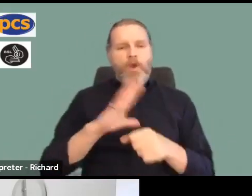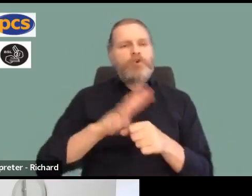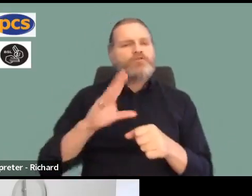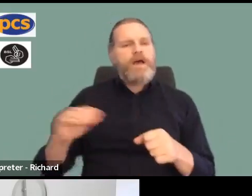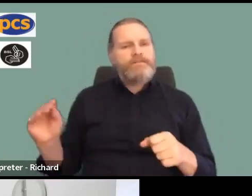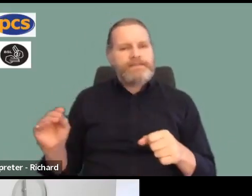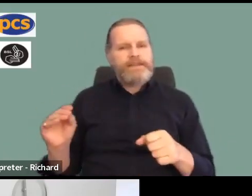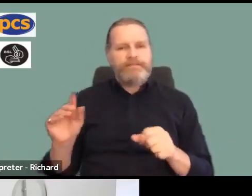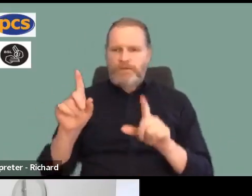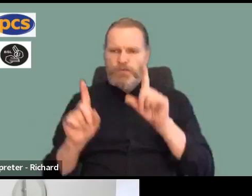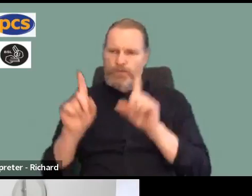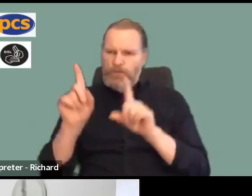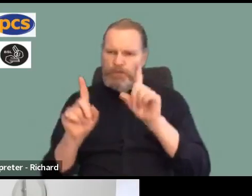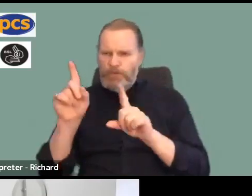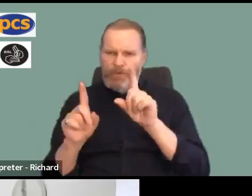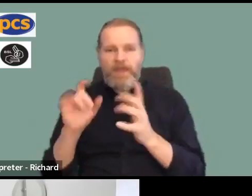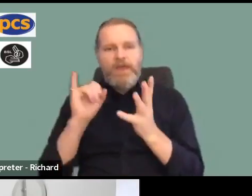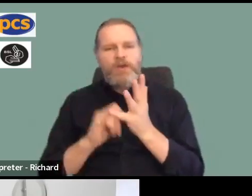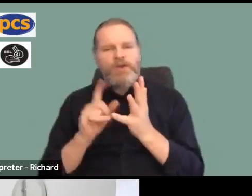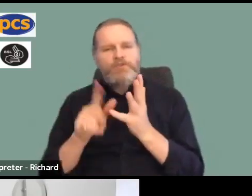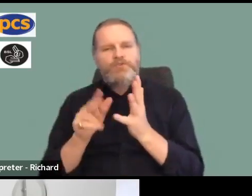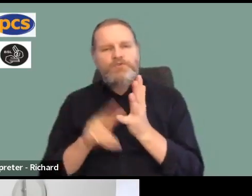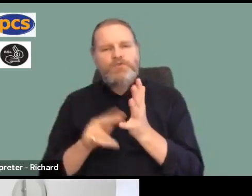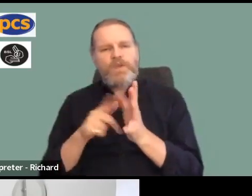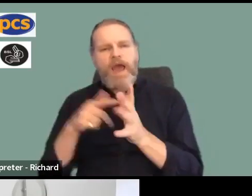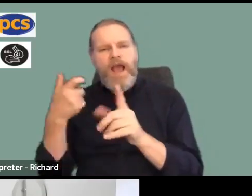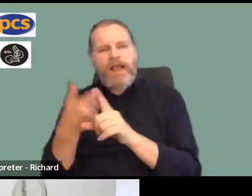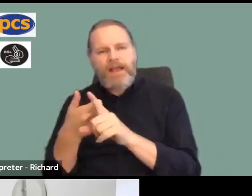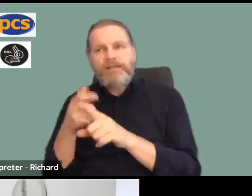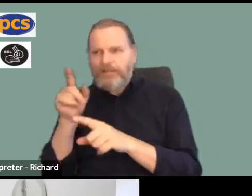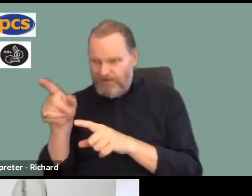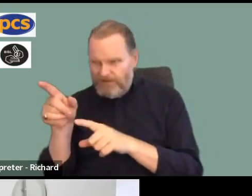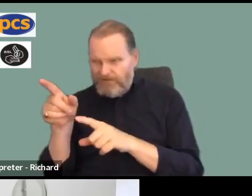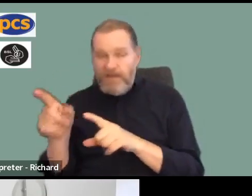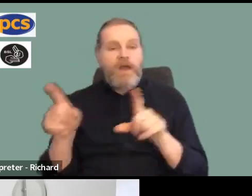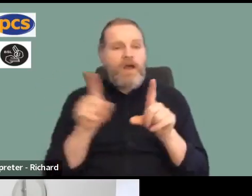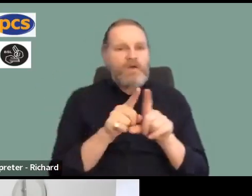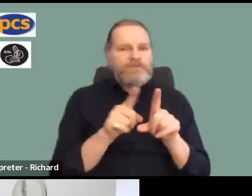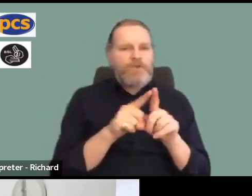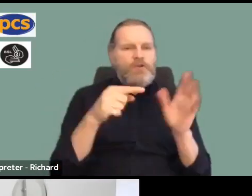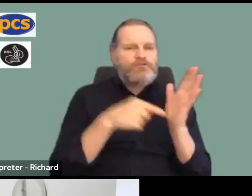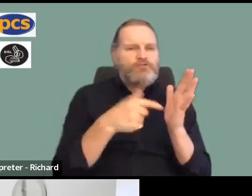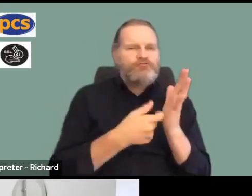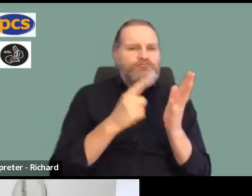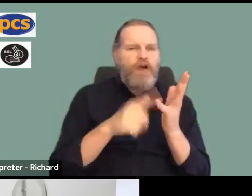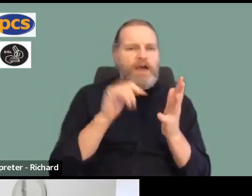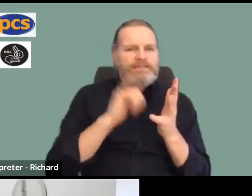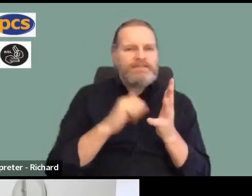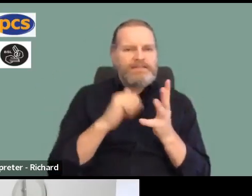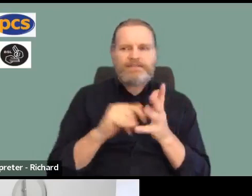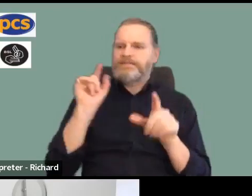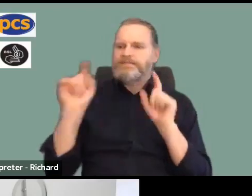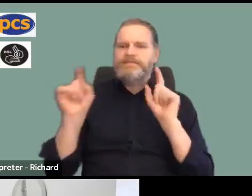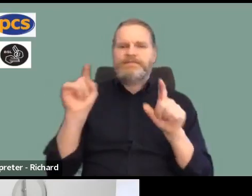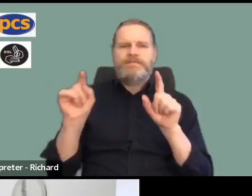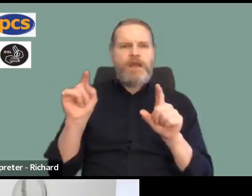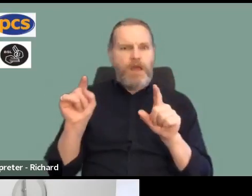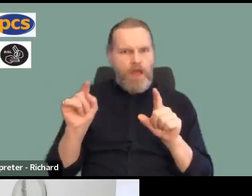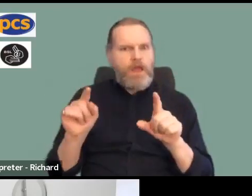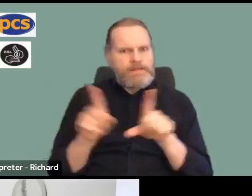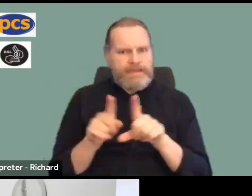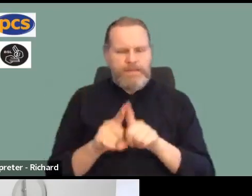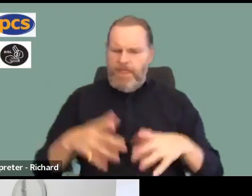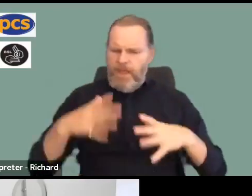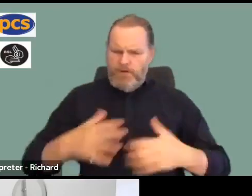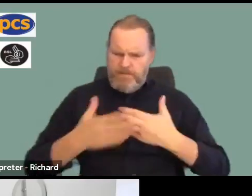that Liz Truss and Rishi Sunak, not content with all of those issues that you face, are also talking about getting even tougher.